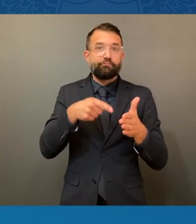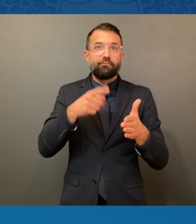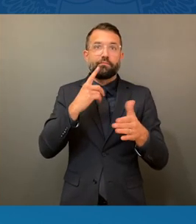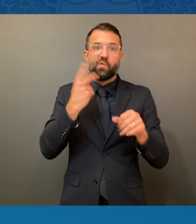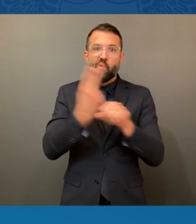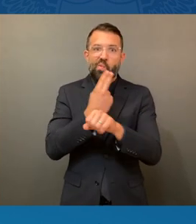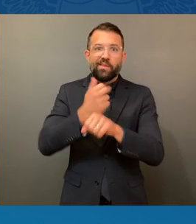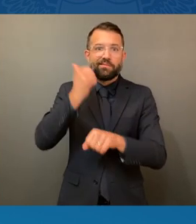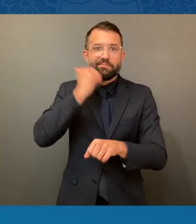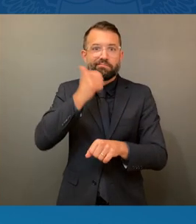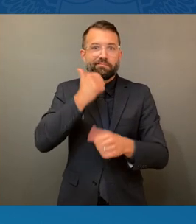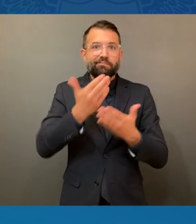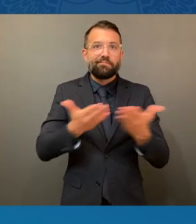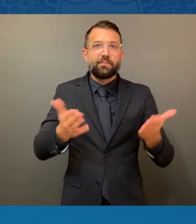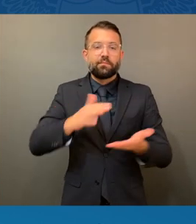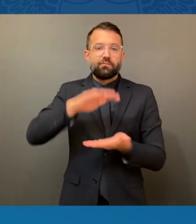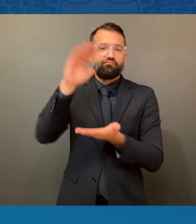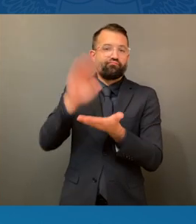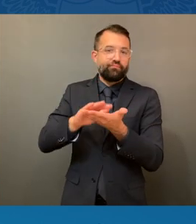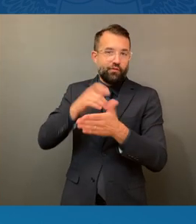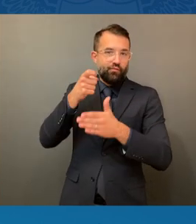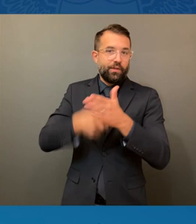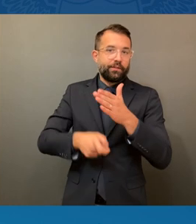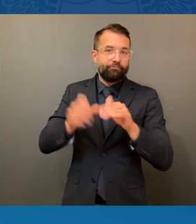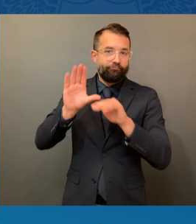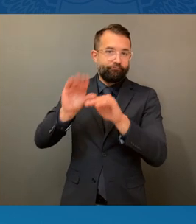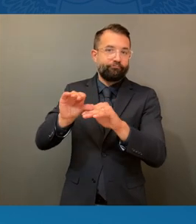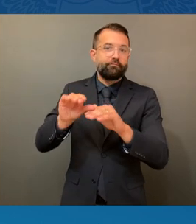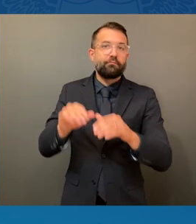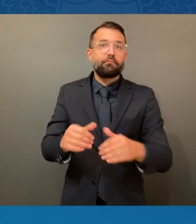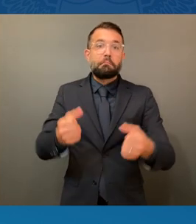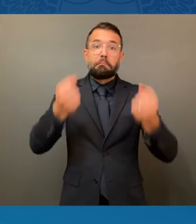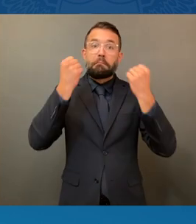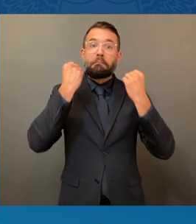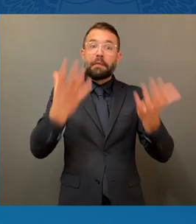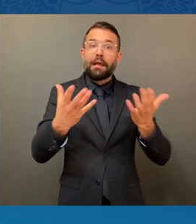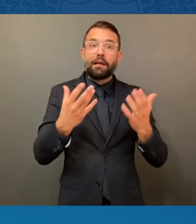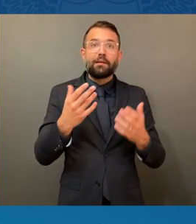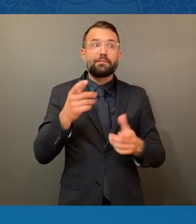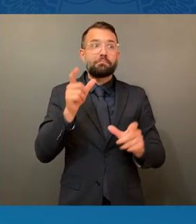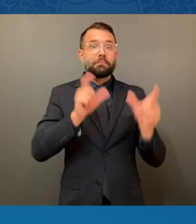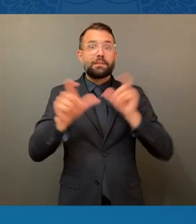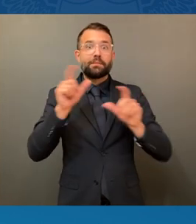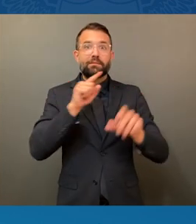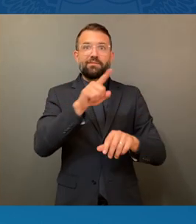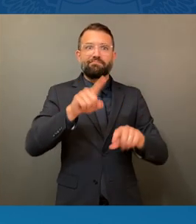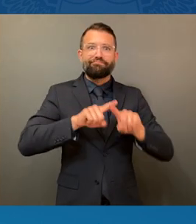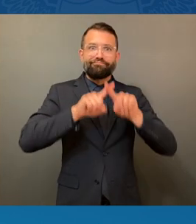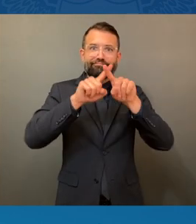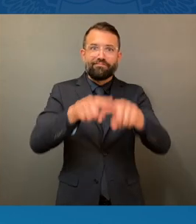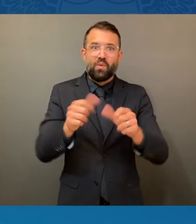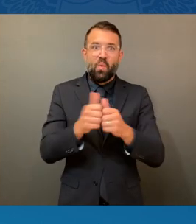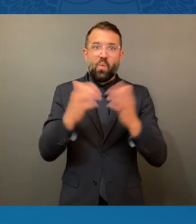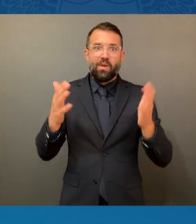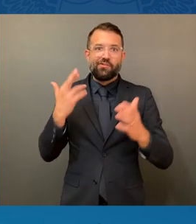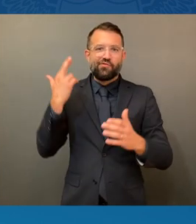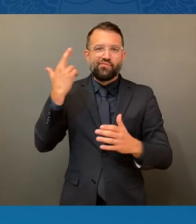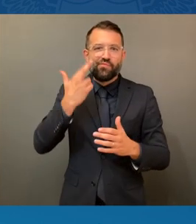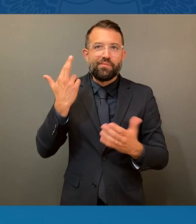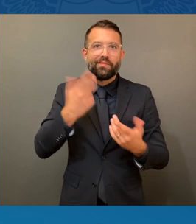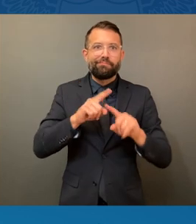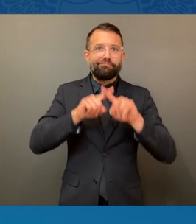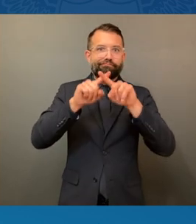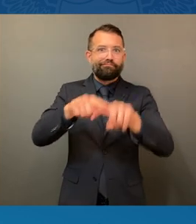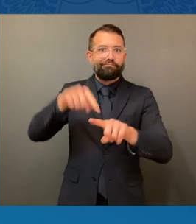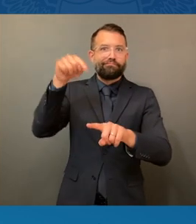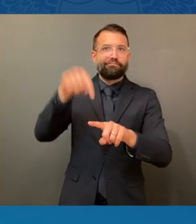countries rely on products without even knowing sometimes how reliant those products are on semiconductor chips.